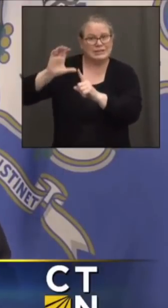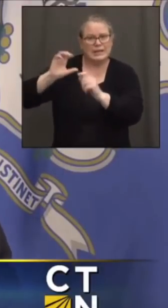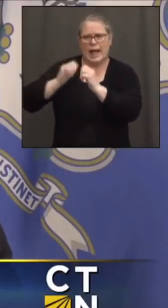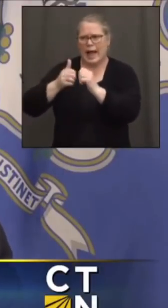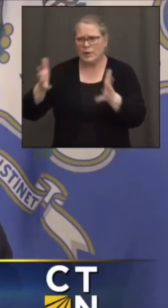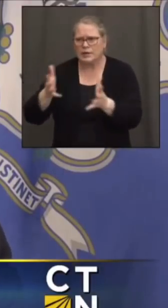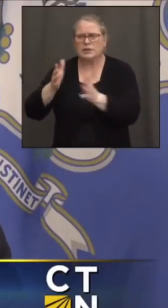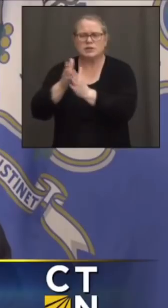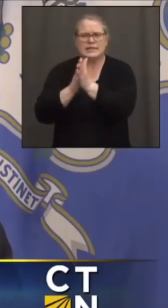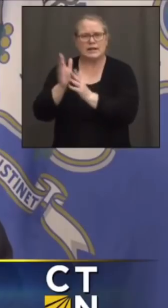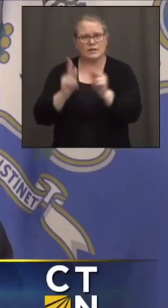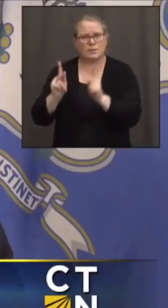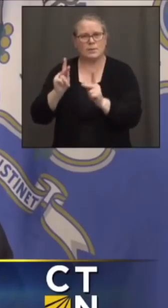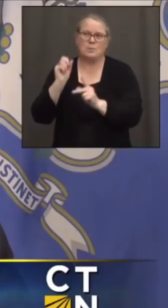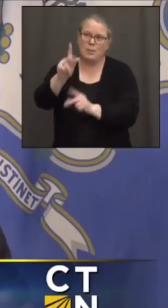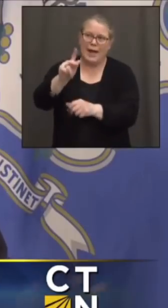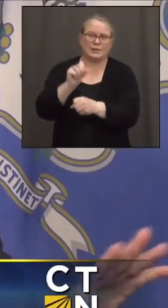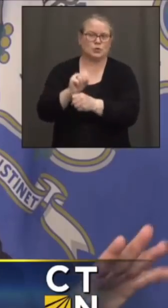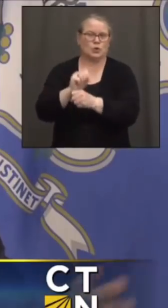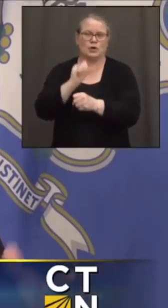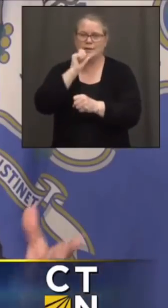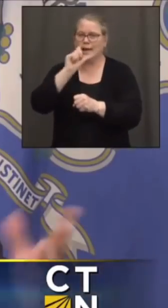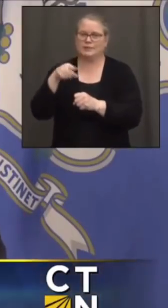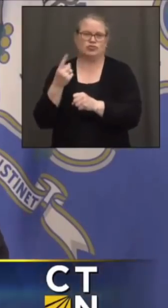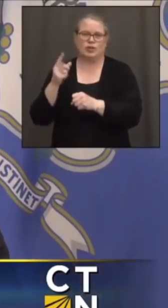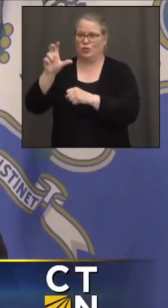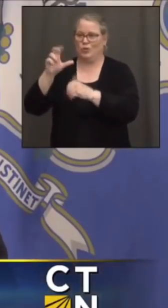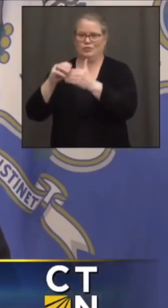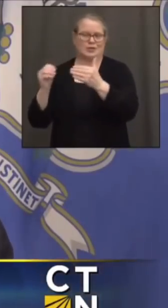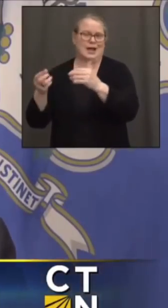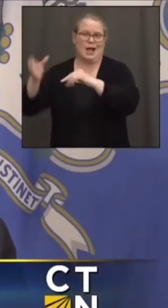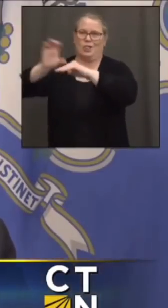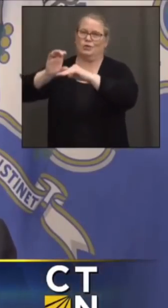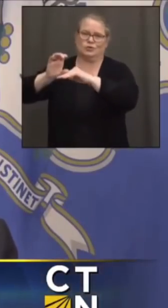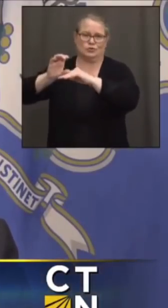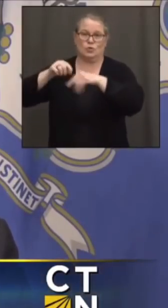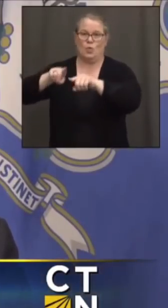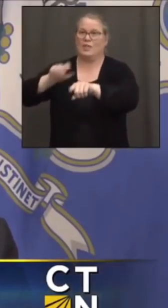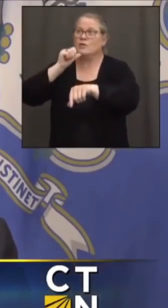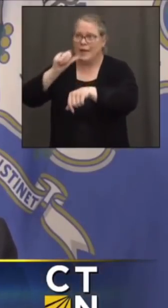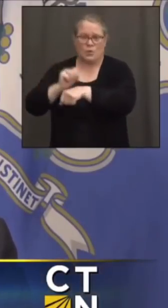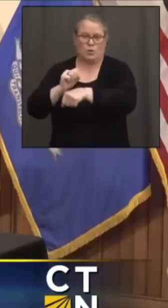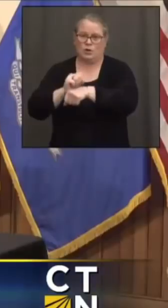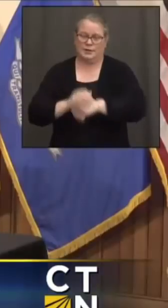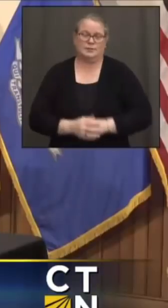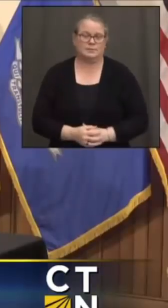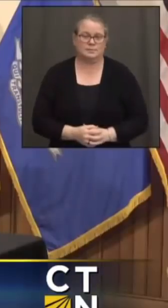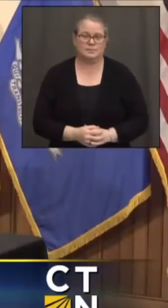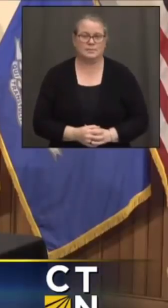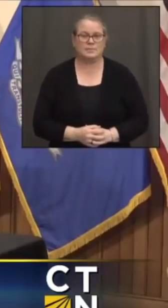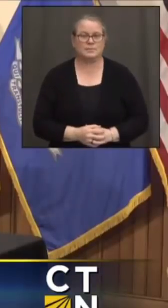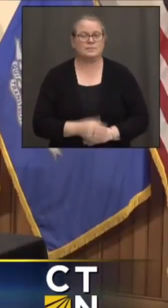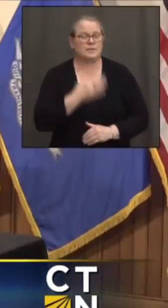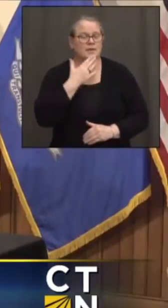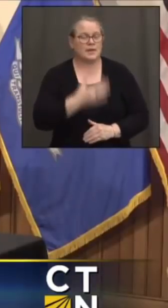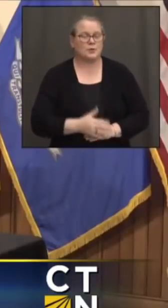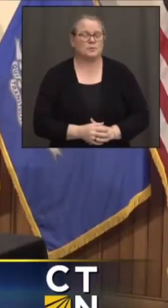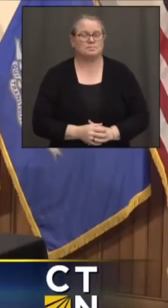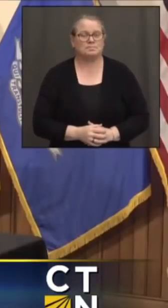incentives to get back to work, not just $300 while they're not working. Thanks very much.